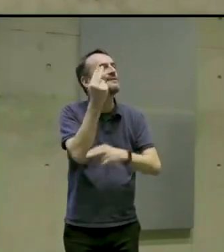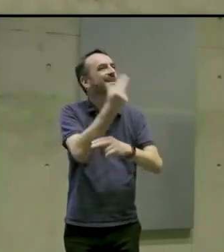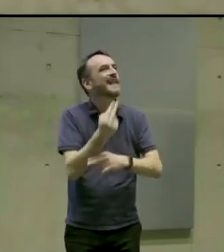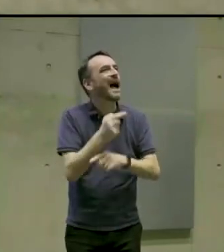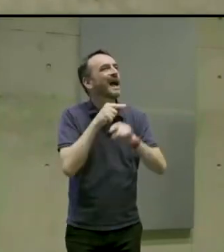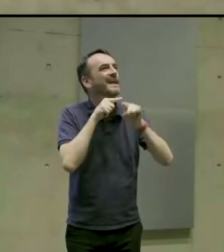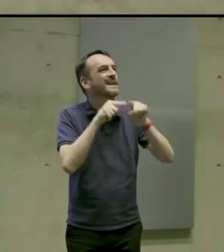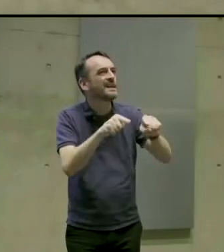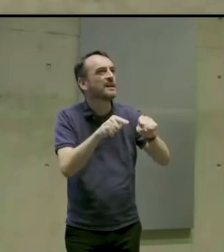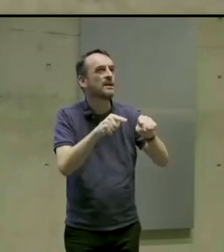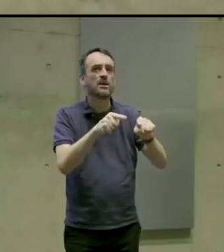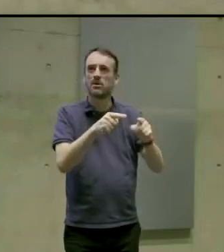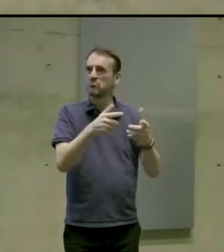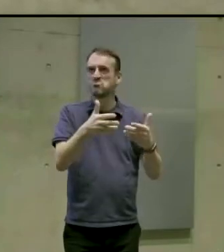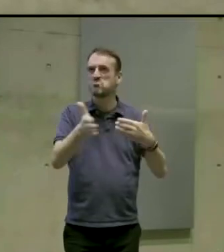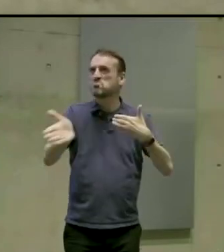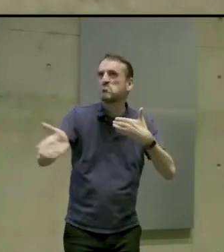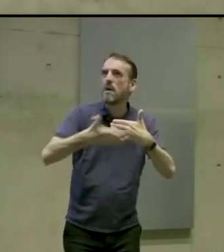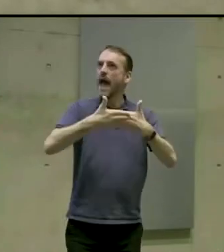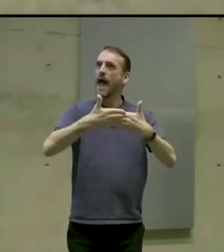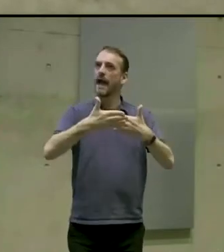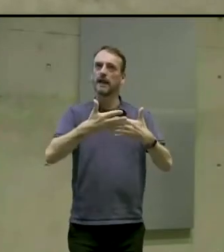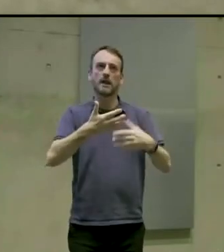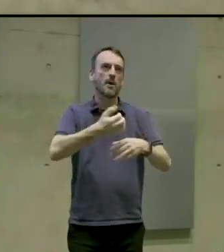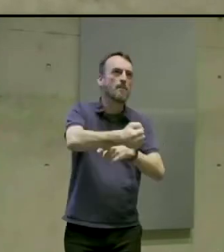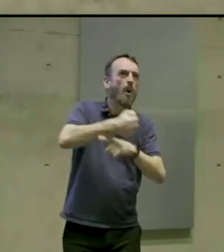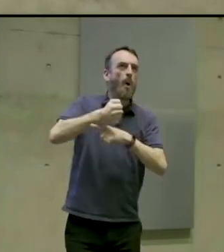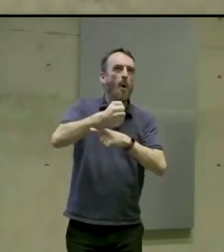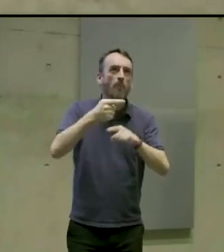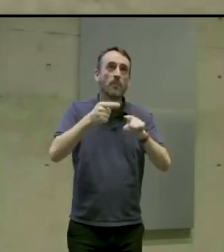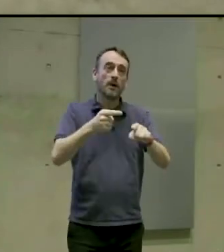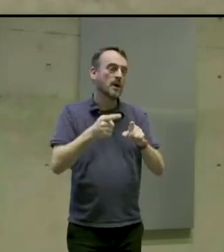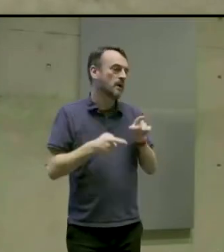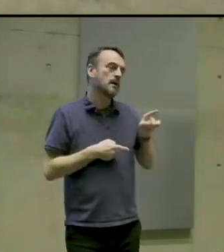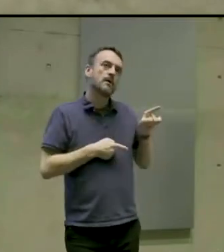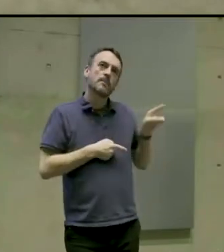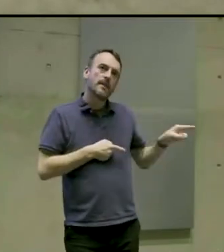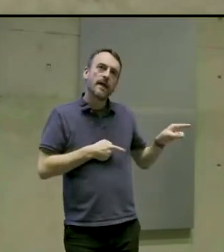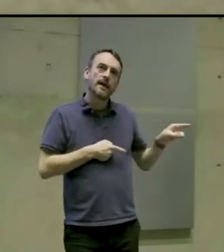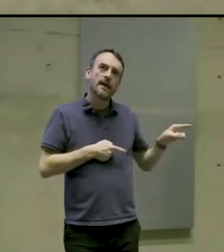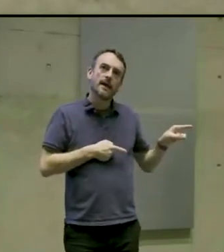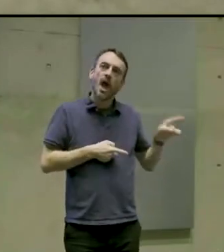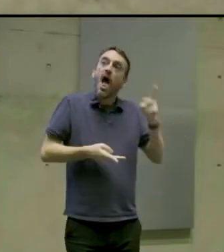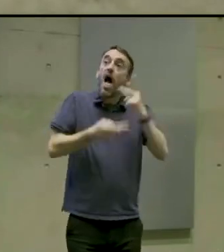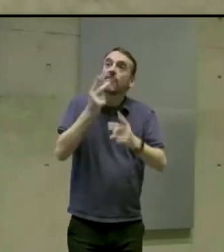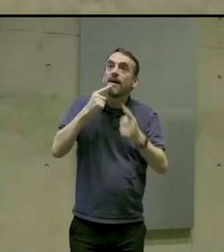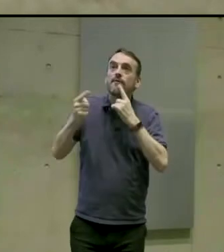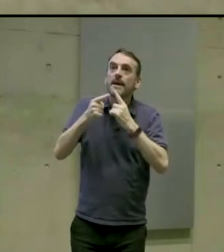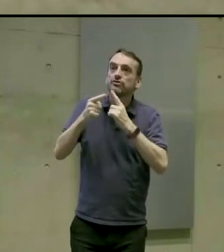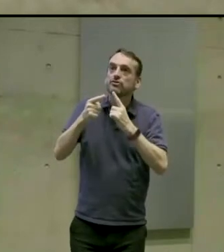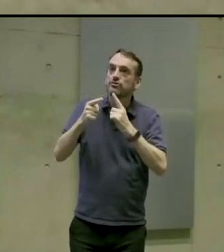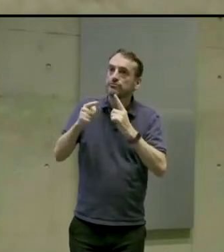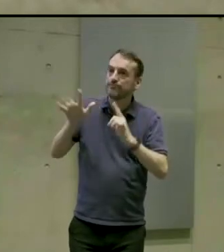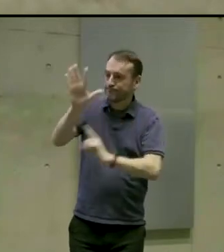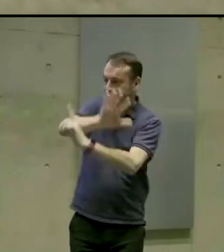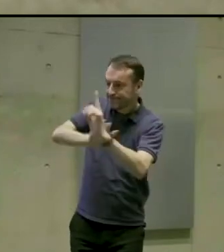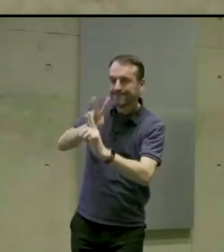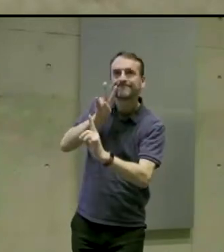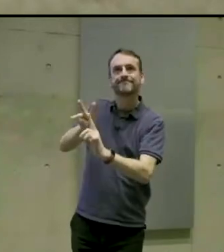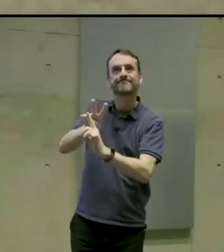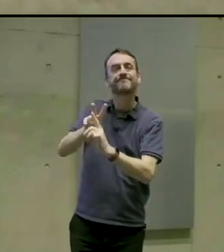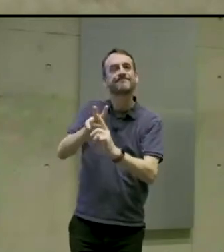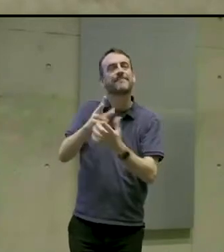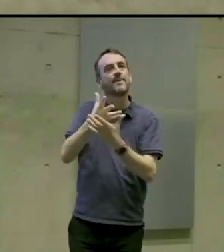There's a lot of, as I say, the charm and such that they're missing out on. And sometimes